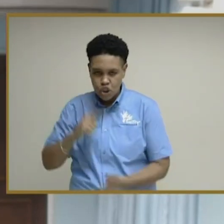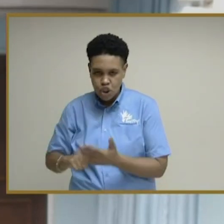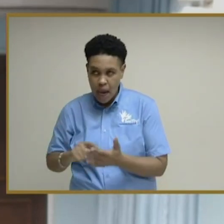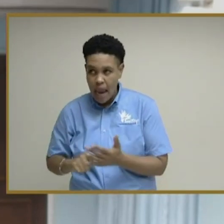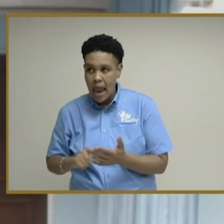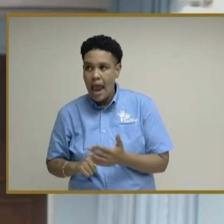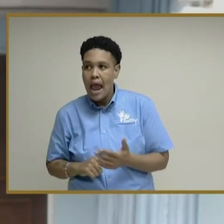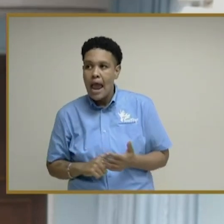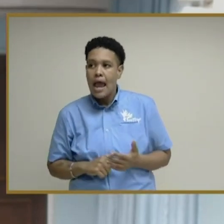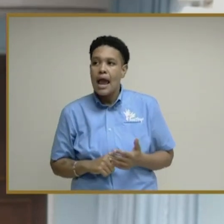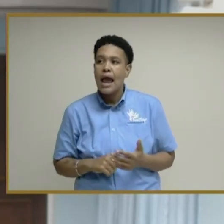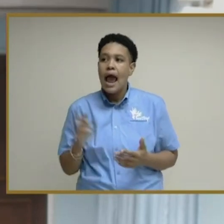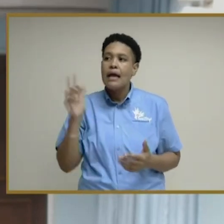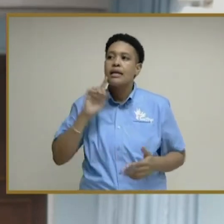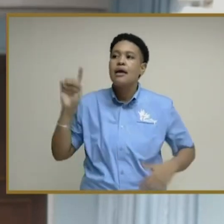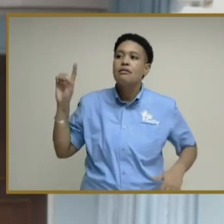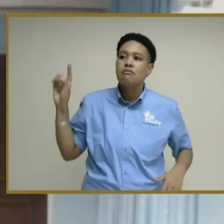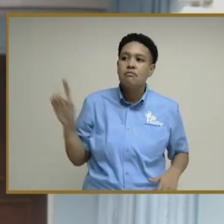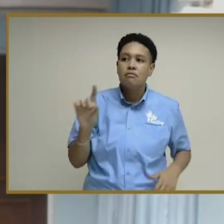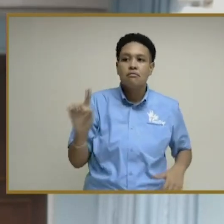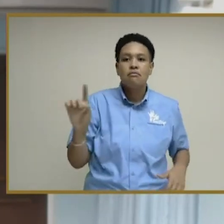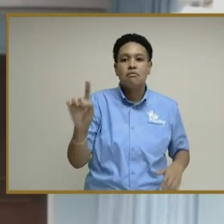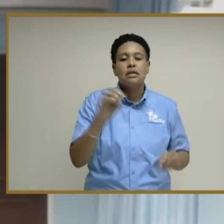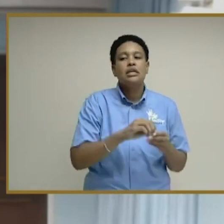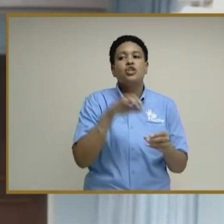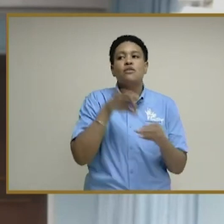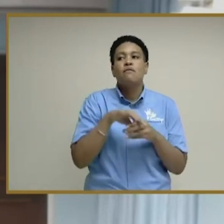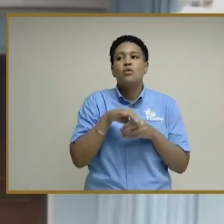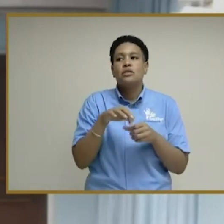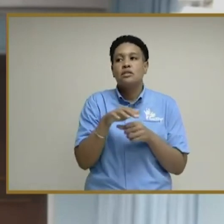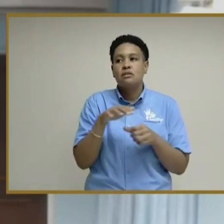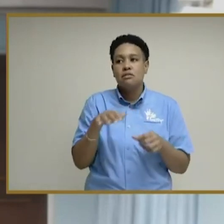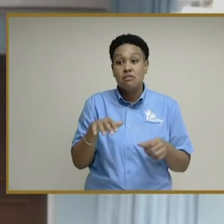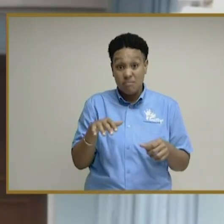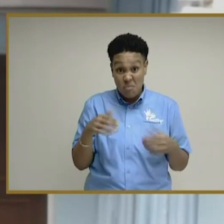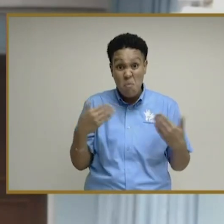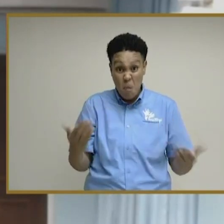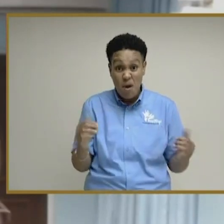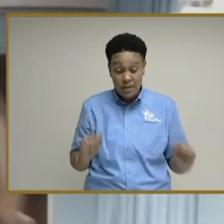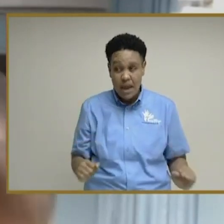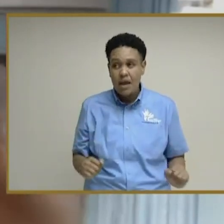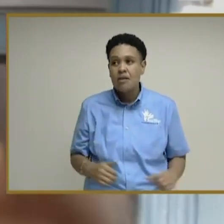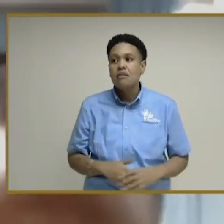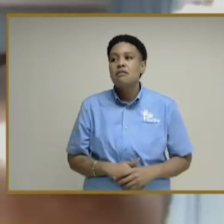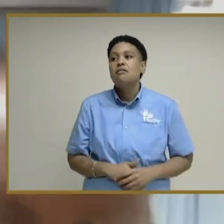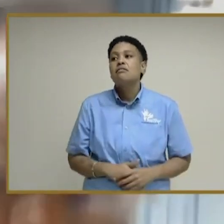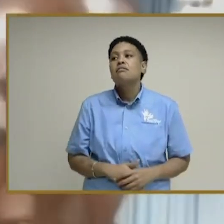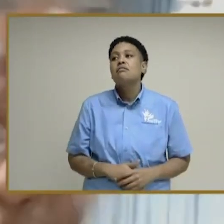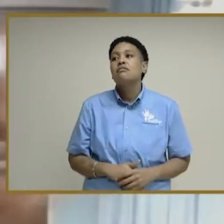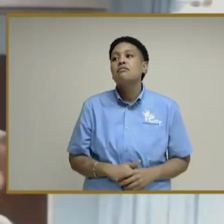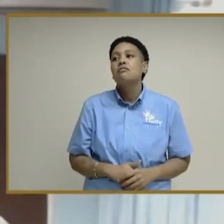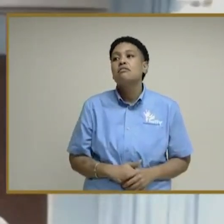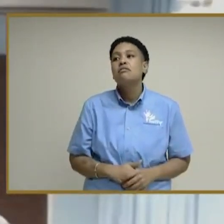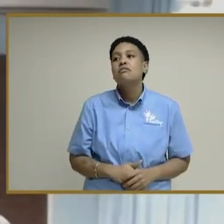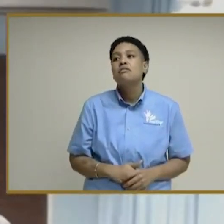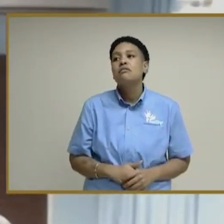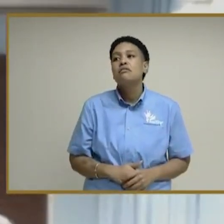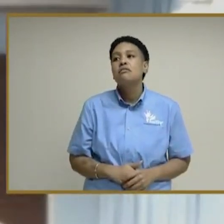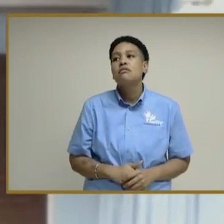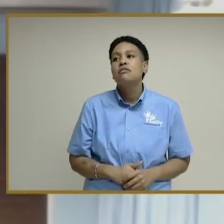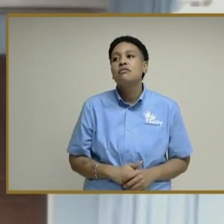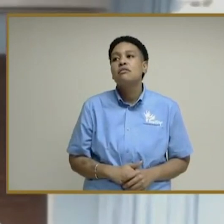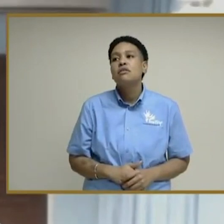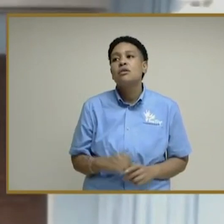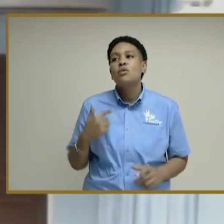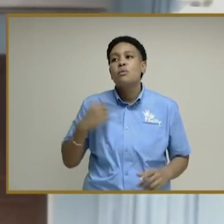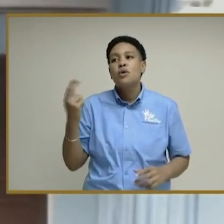and then they are ushered into the polling station. For all workers, the workers that will be used in excess of 20